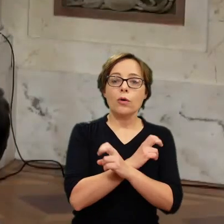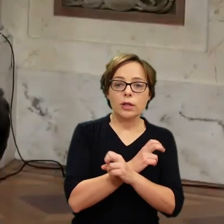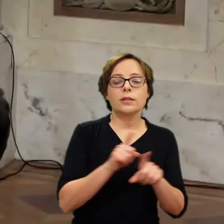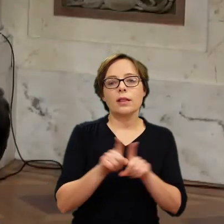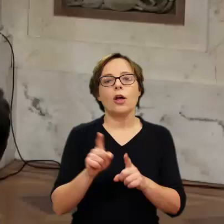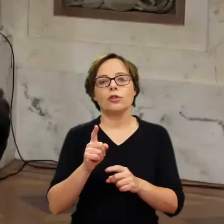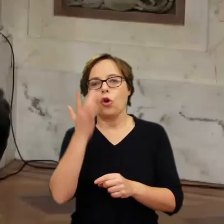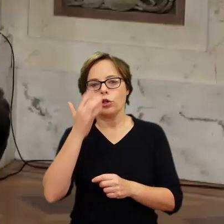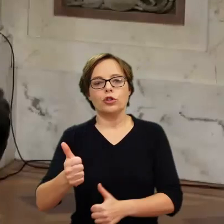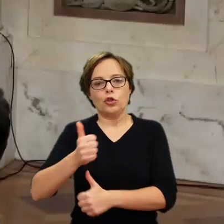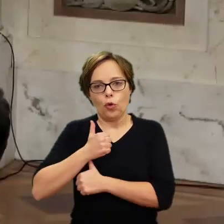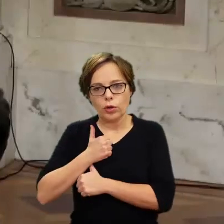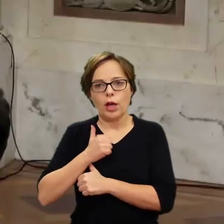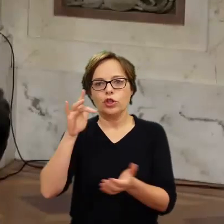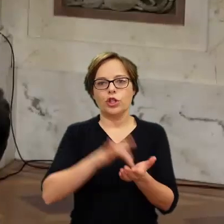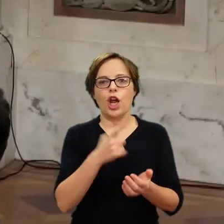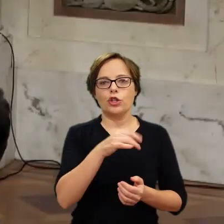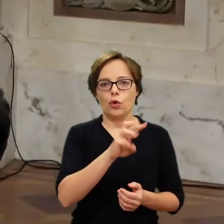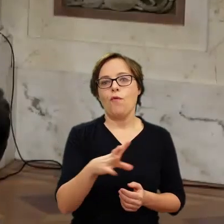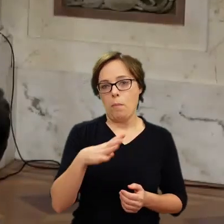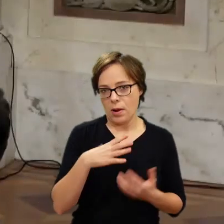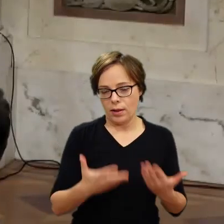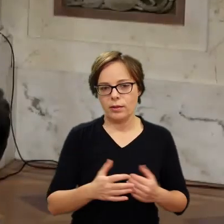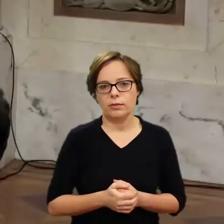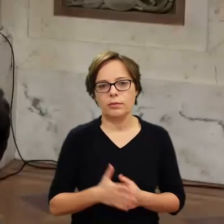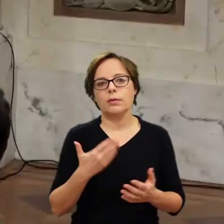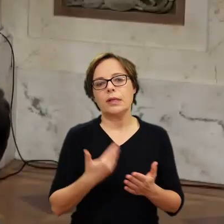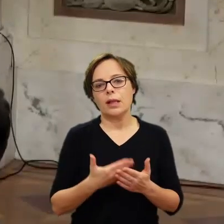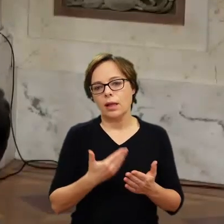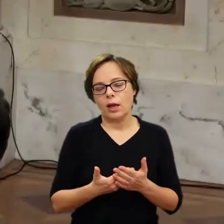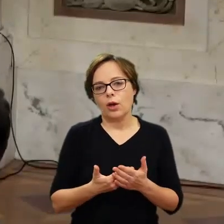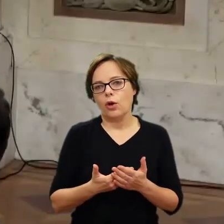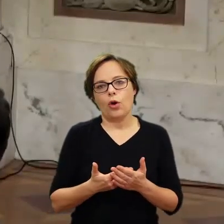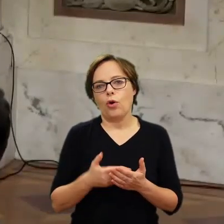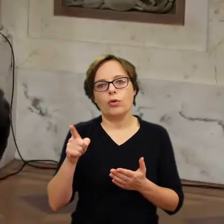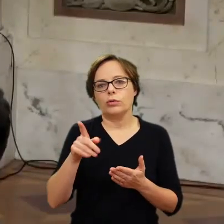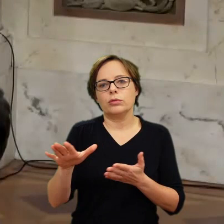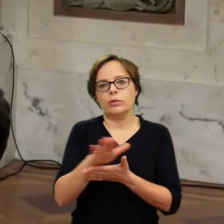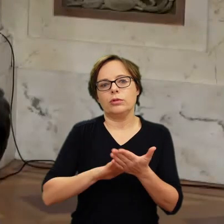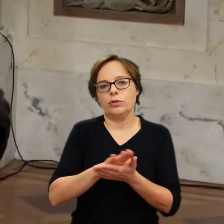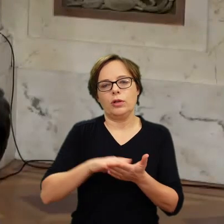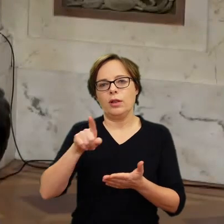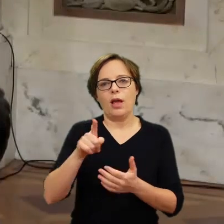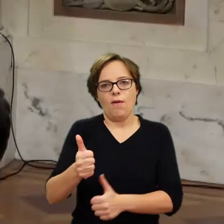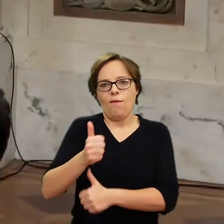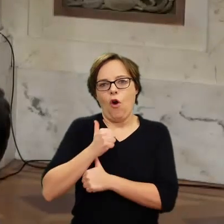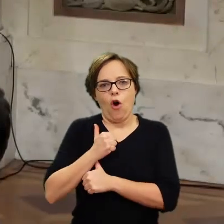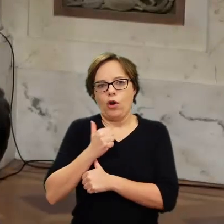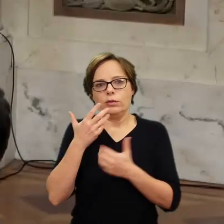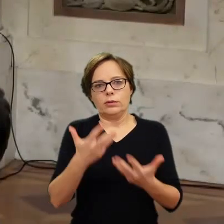Being cared for. And that's why none of the armies really looted because the